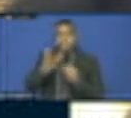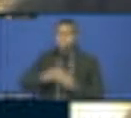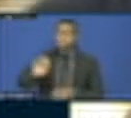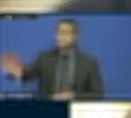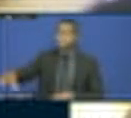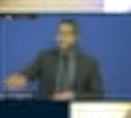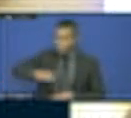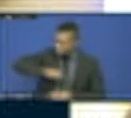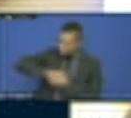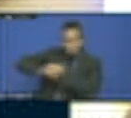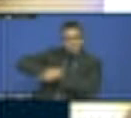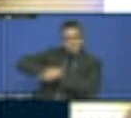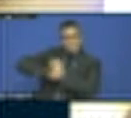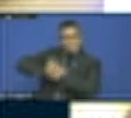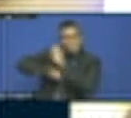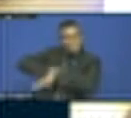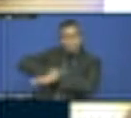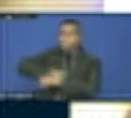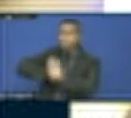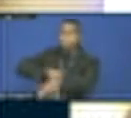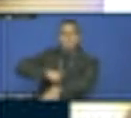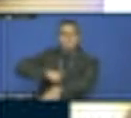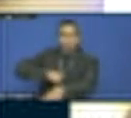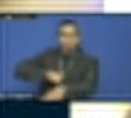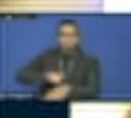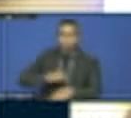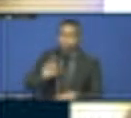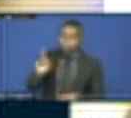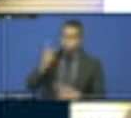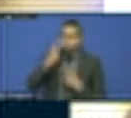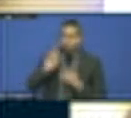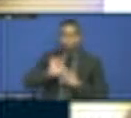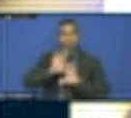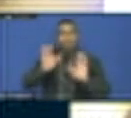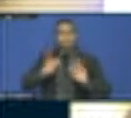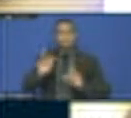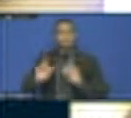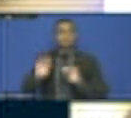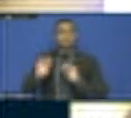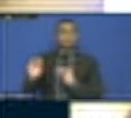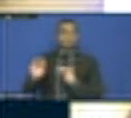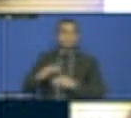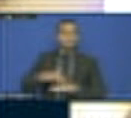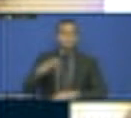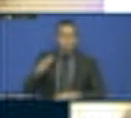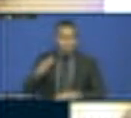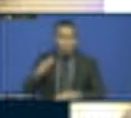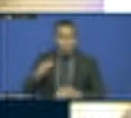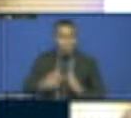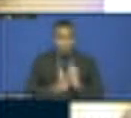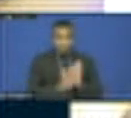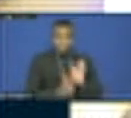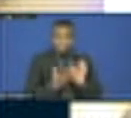agency. But lastly, I think most importantly, and what's most sustainable, is we need to teach at the school level